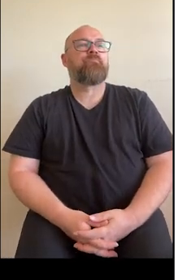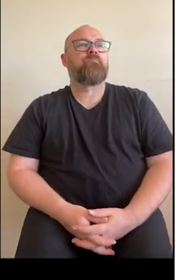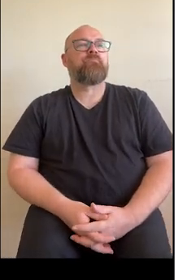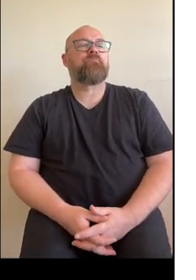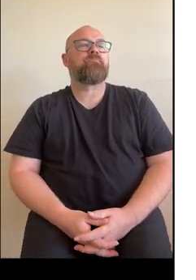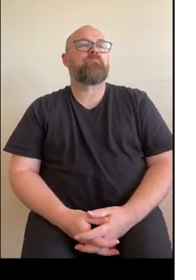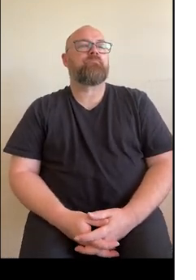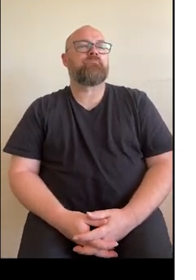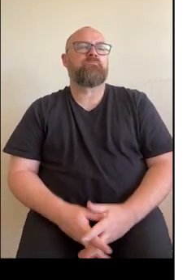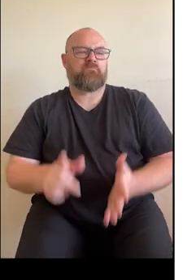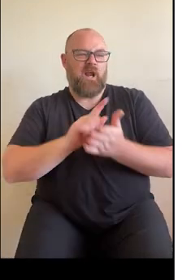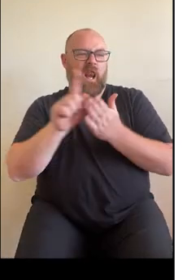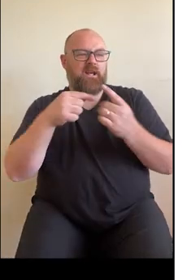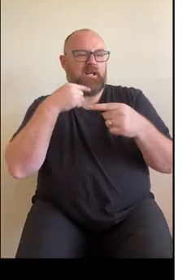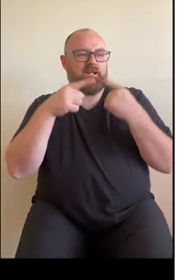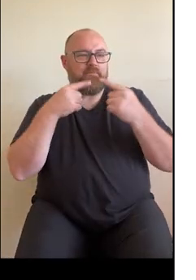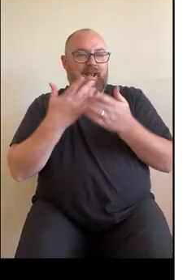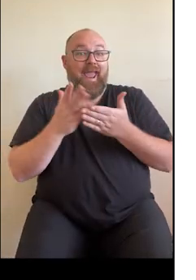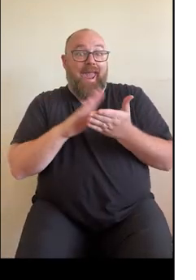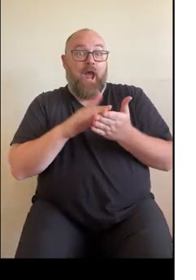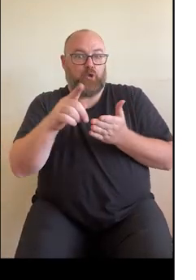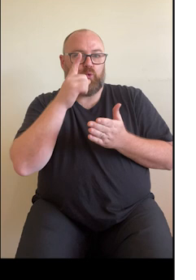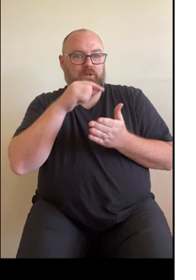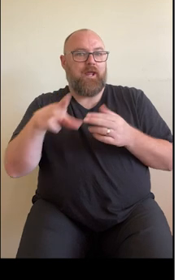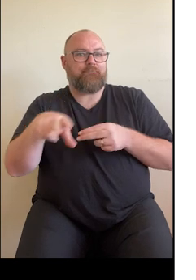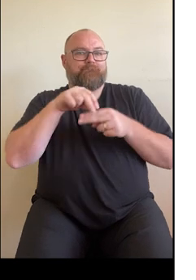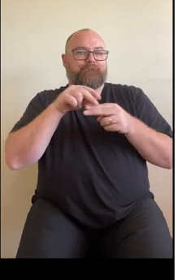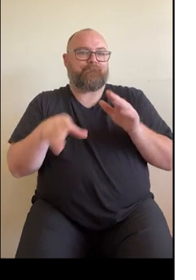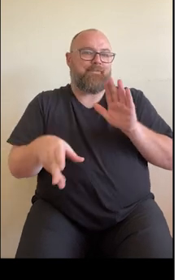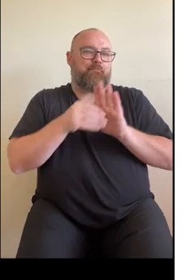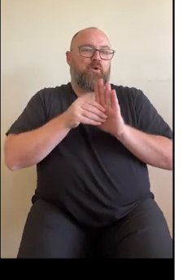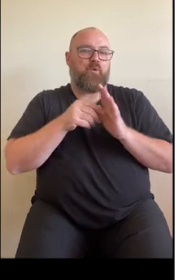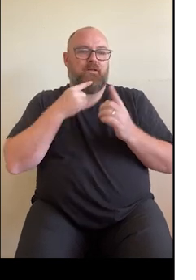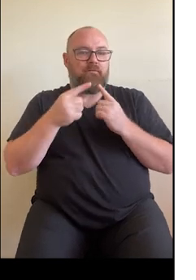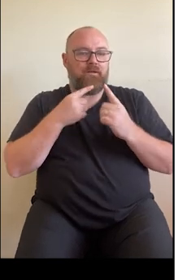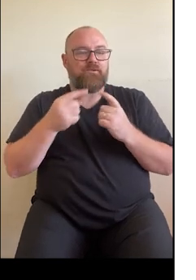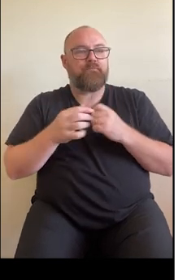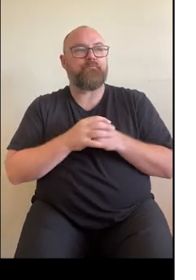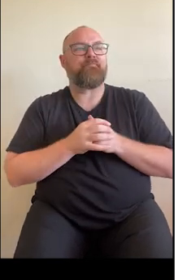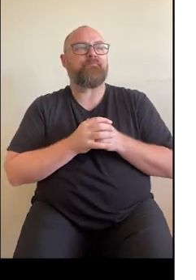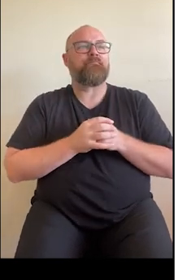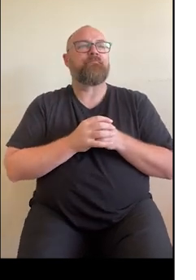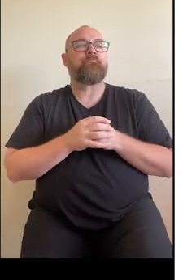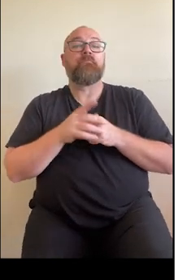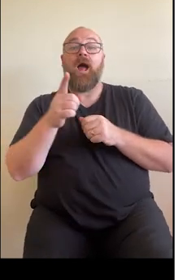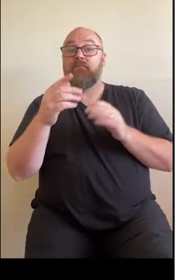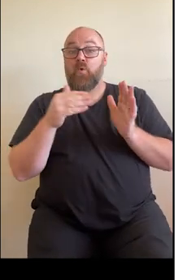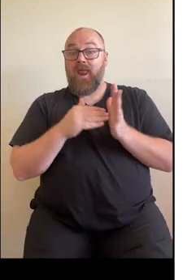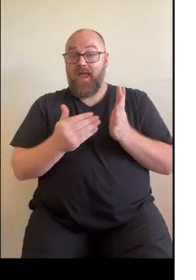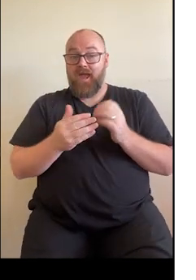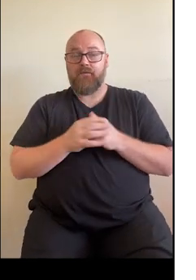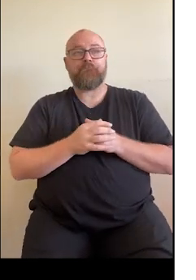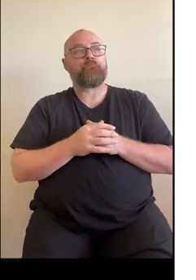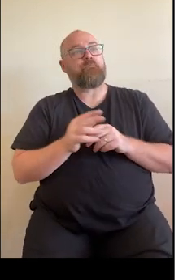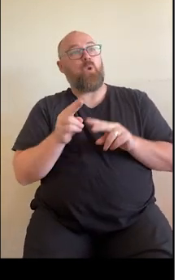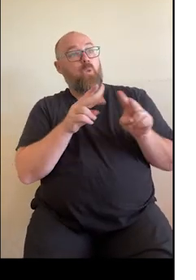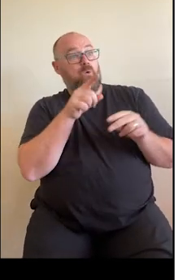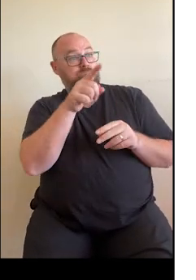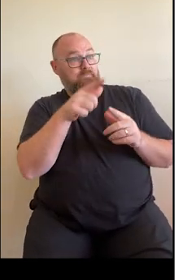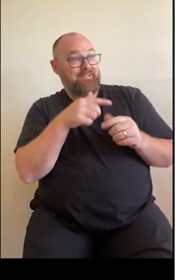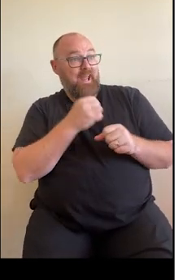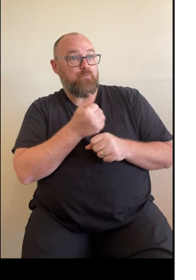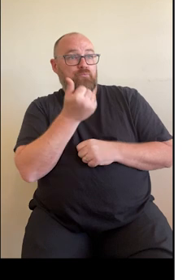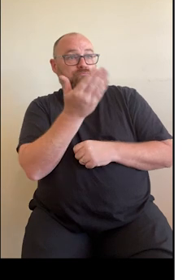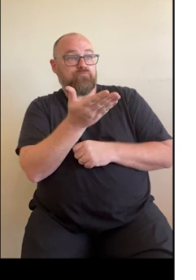in the webinar, I will explain how to add medicines information. But for now, looking at this example medicines